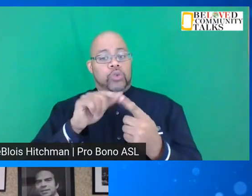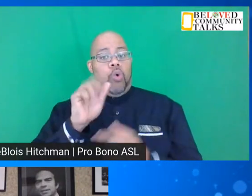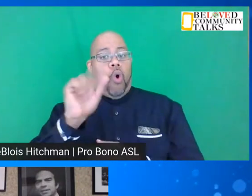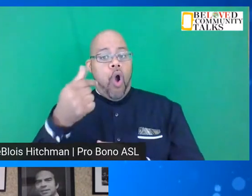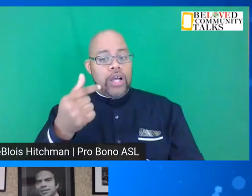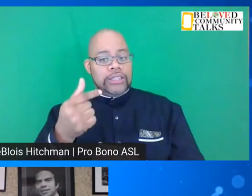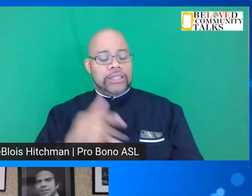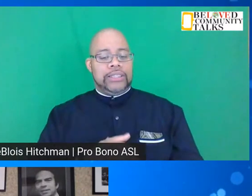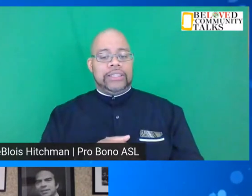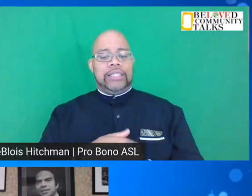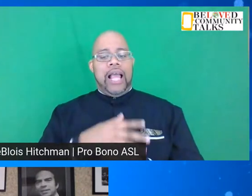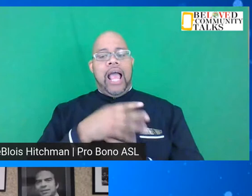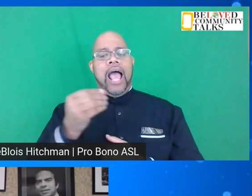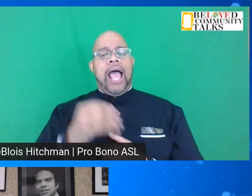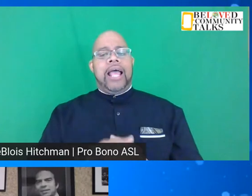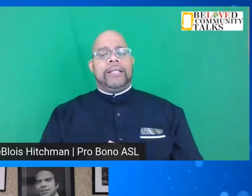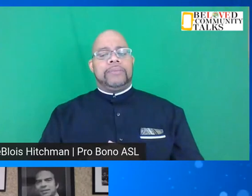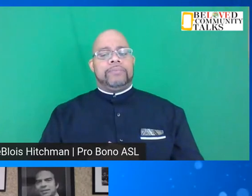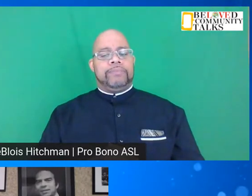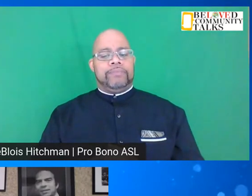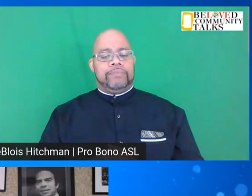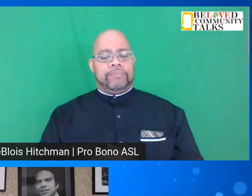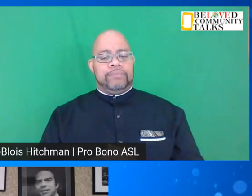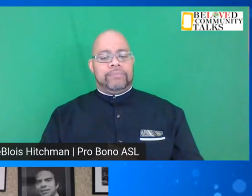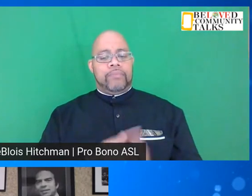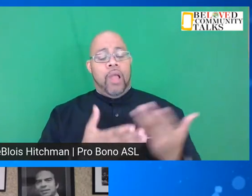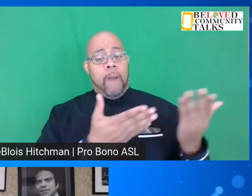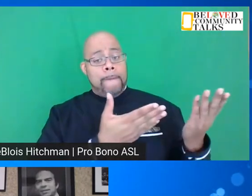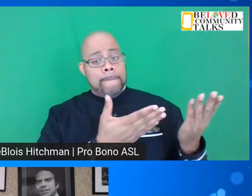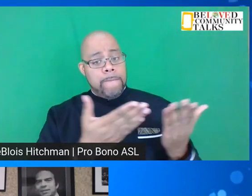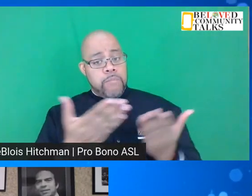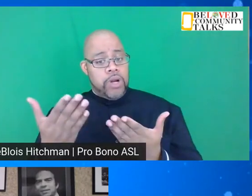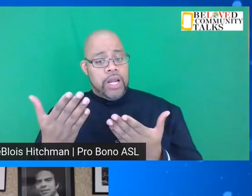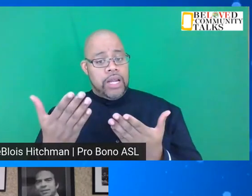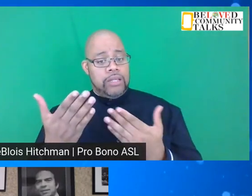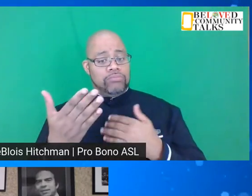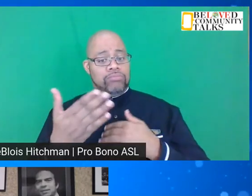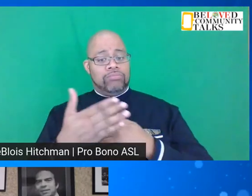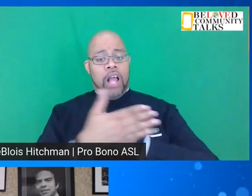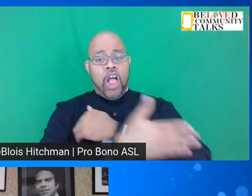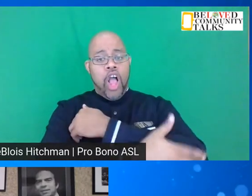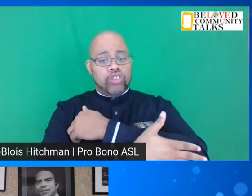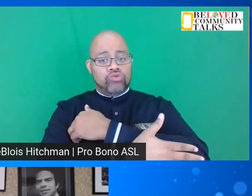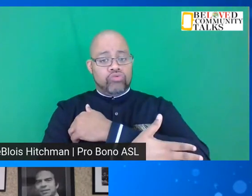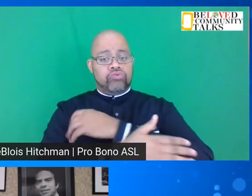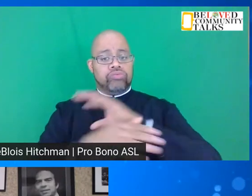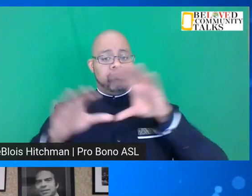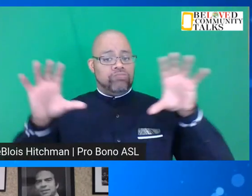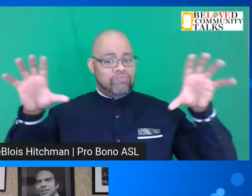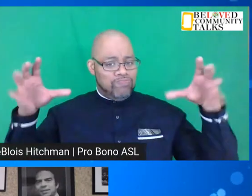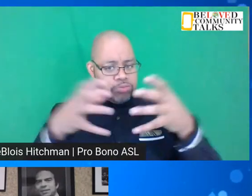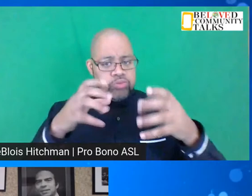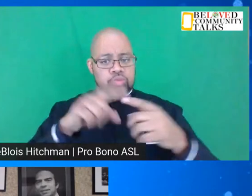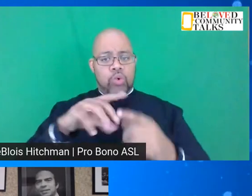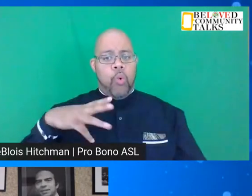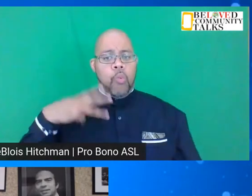and we would bring in the nation to Washington